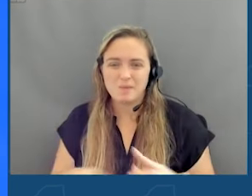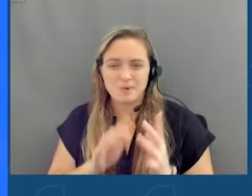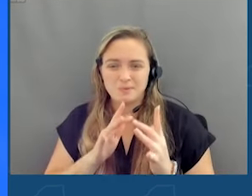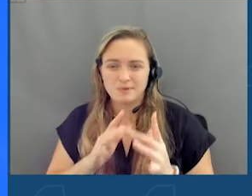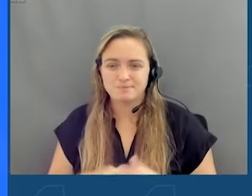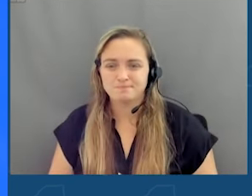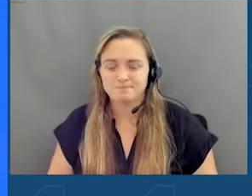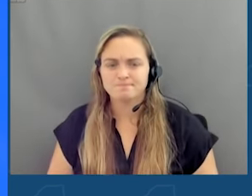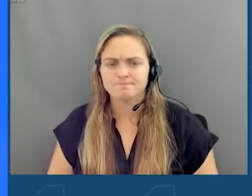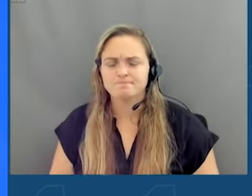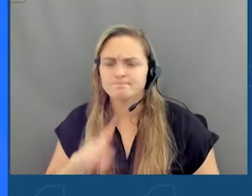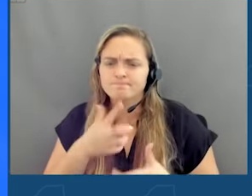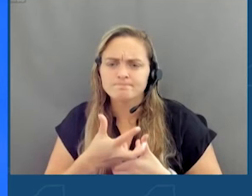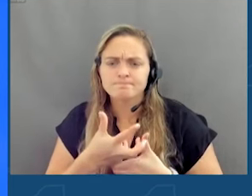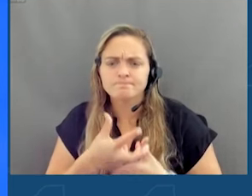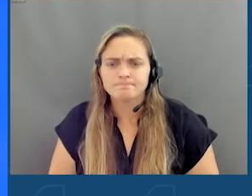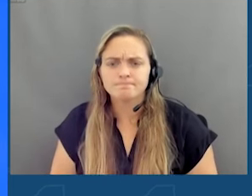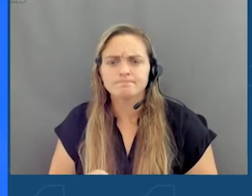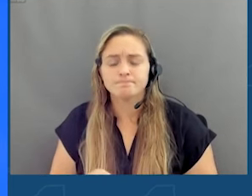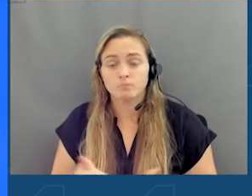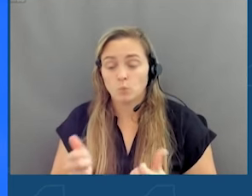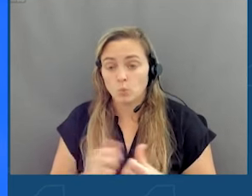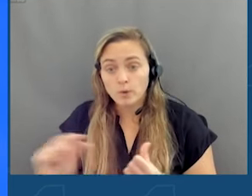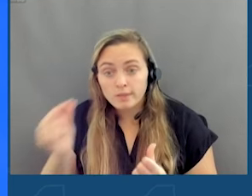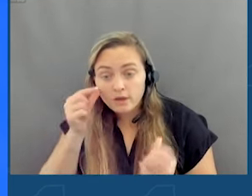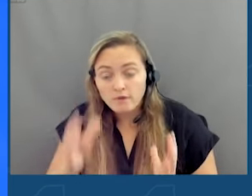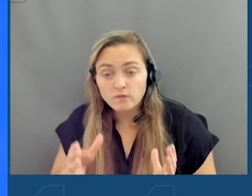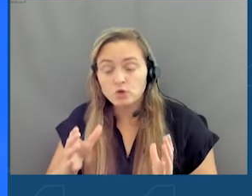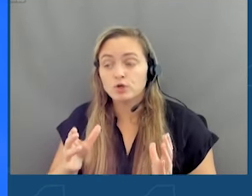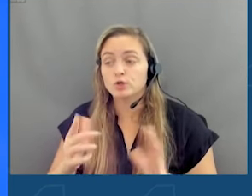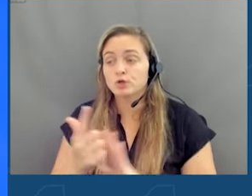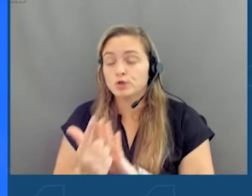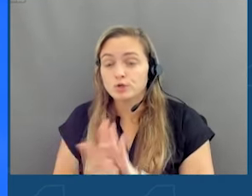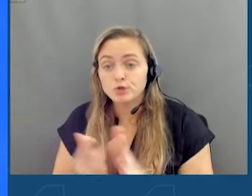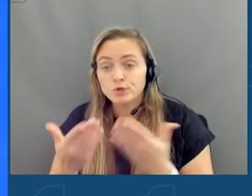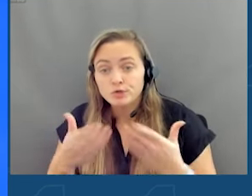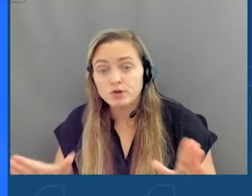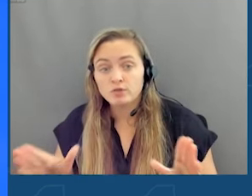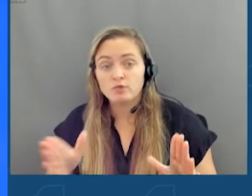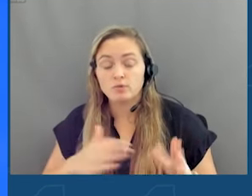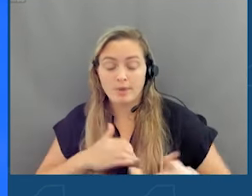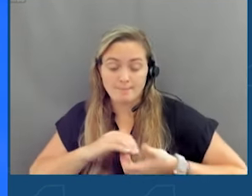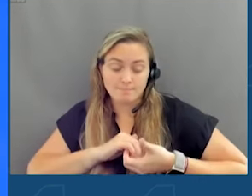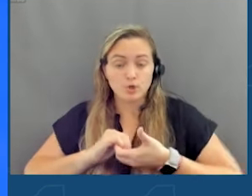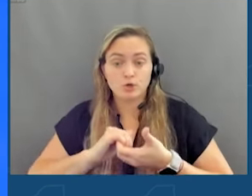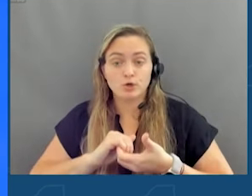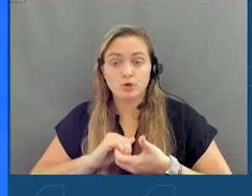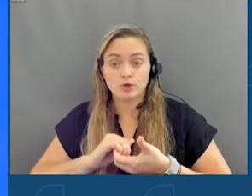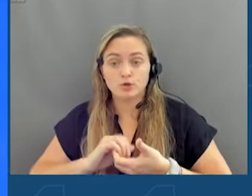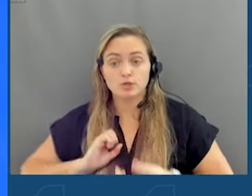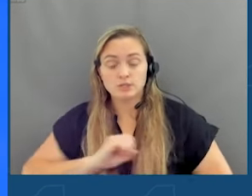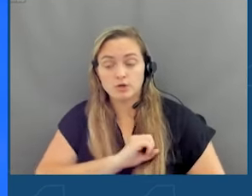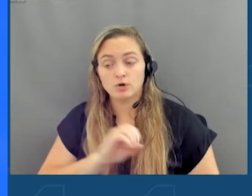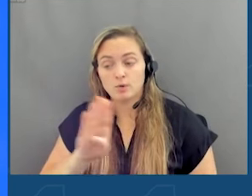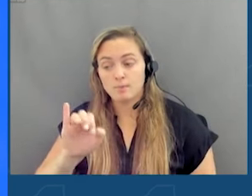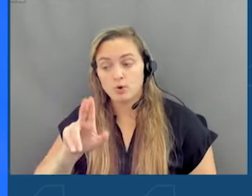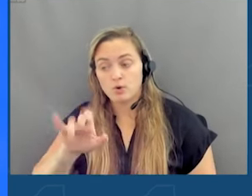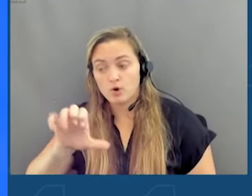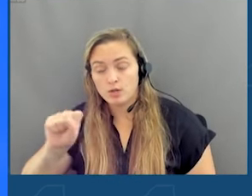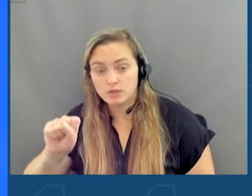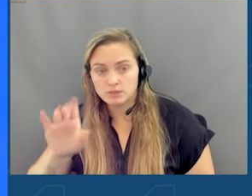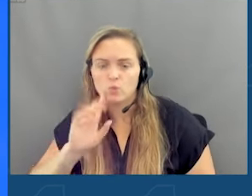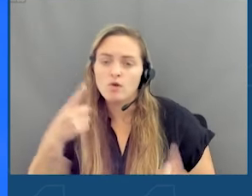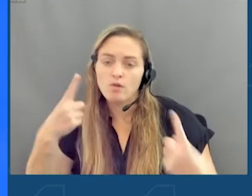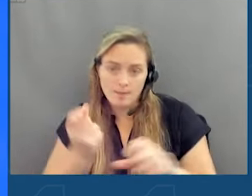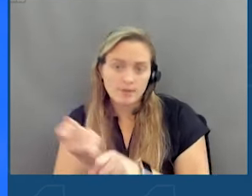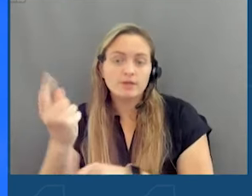I am very confident that with our governor and with our attorney general and my partner in this, Senator Guernardes, we will get this done next year.